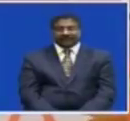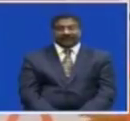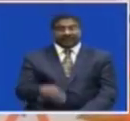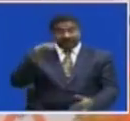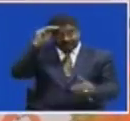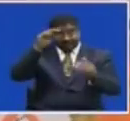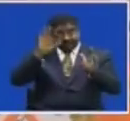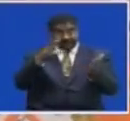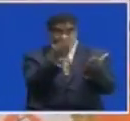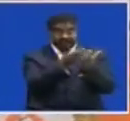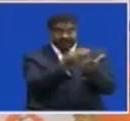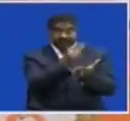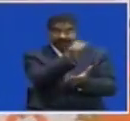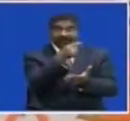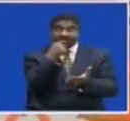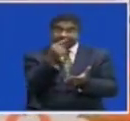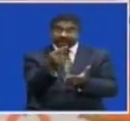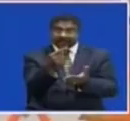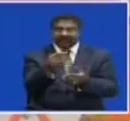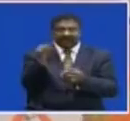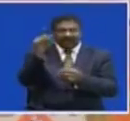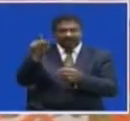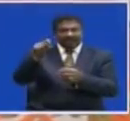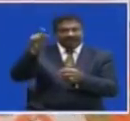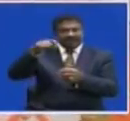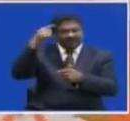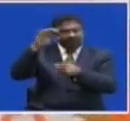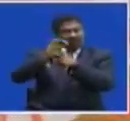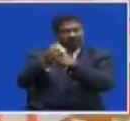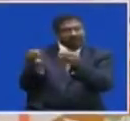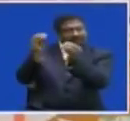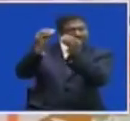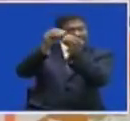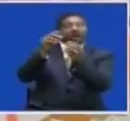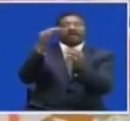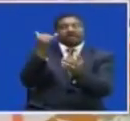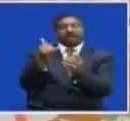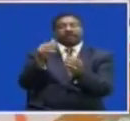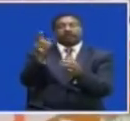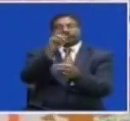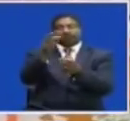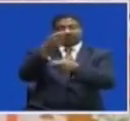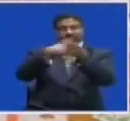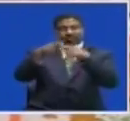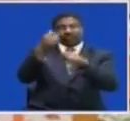Finance Minister Margaret Mwanakato says The increase in the demand for copper has stabilized their exchange rate